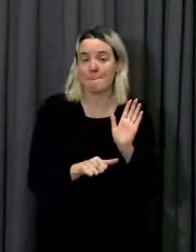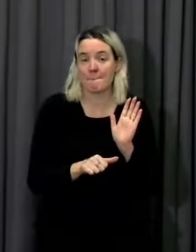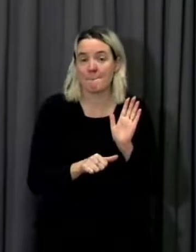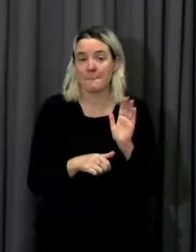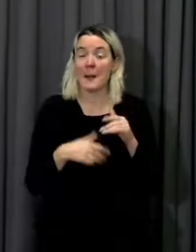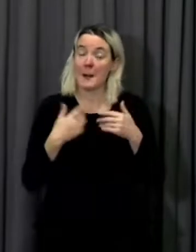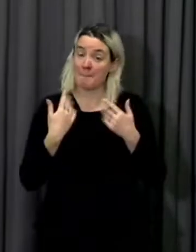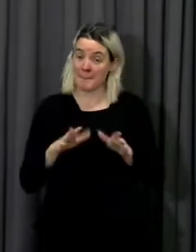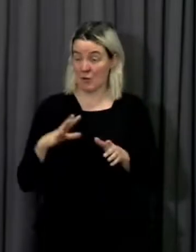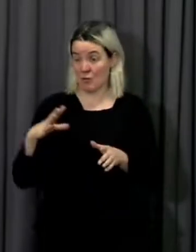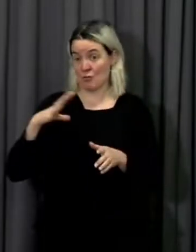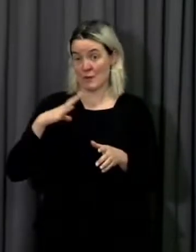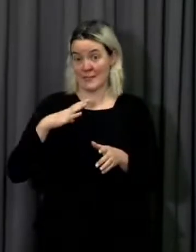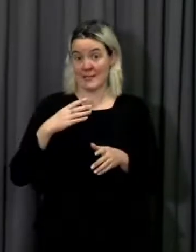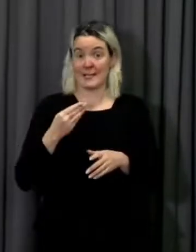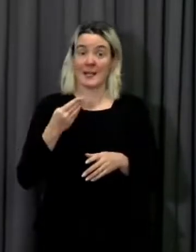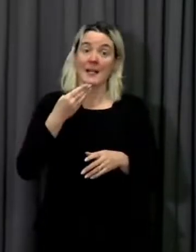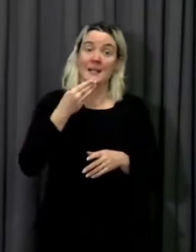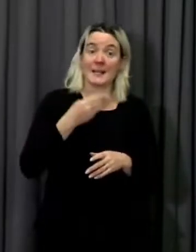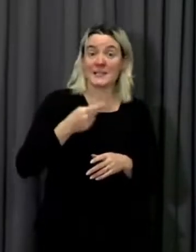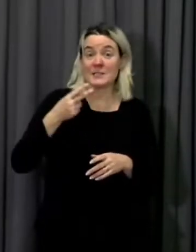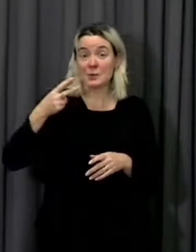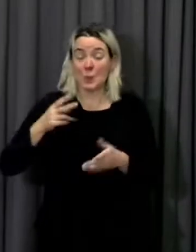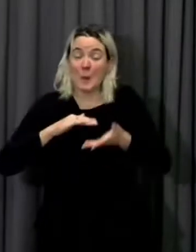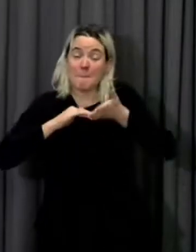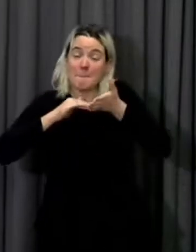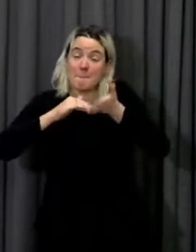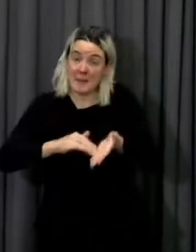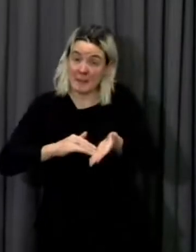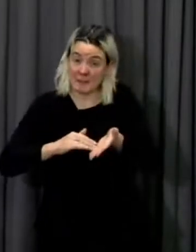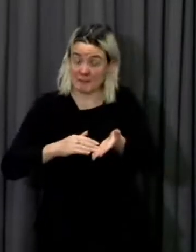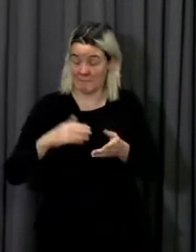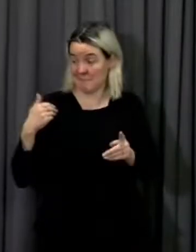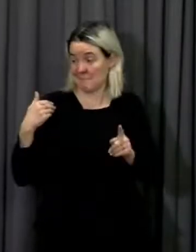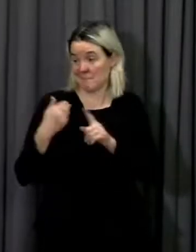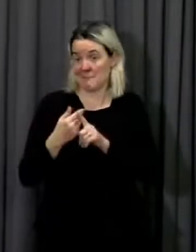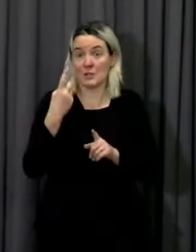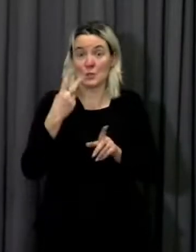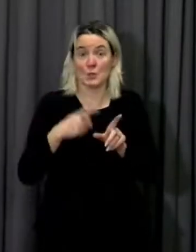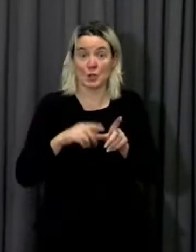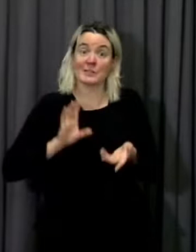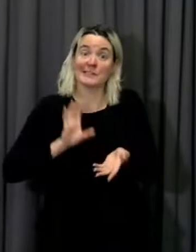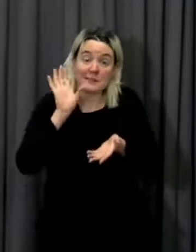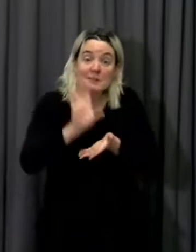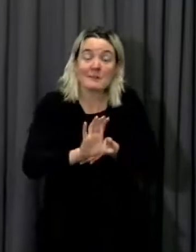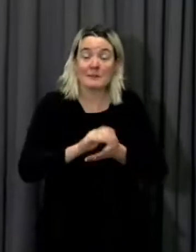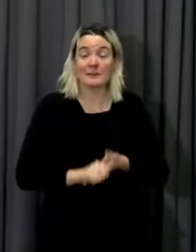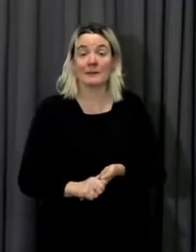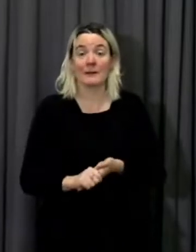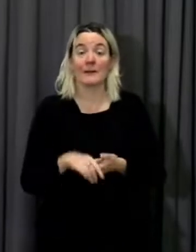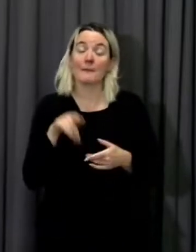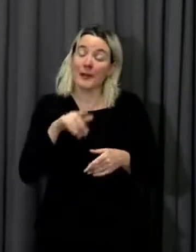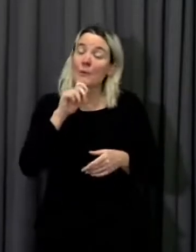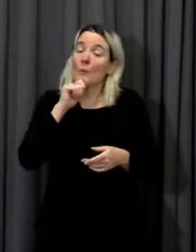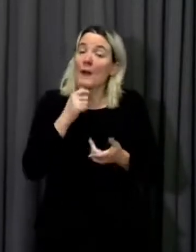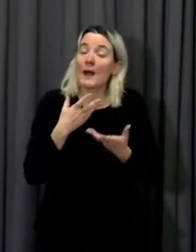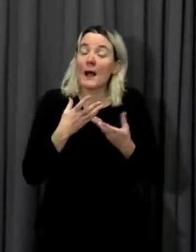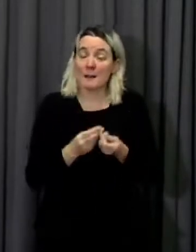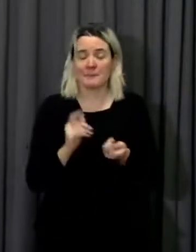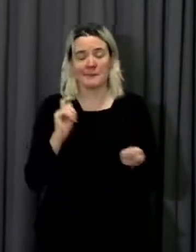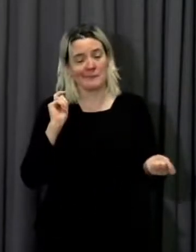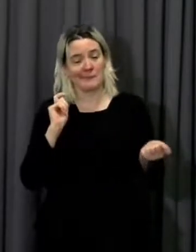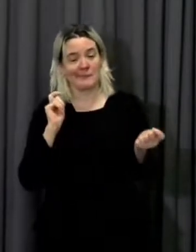£92 million over the last two years. It'll help to transform digital